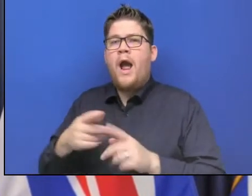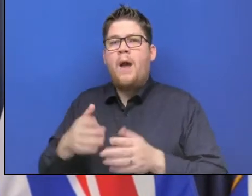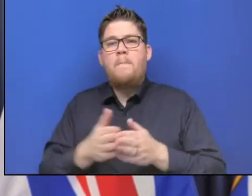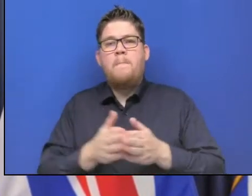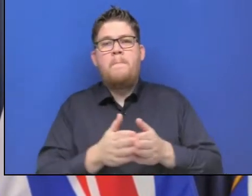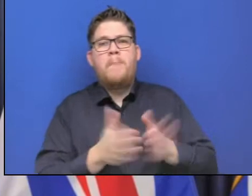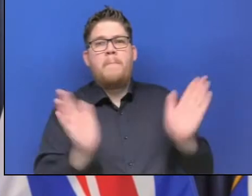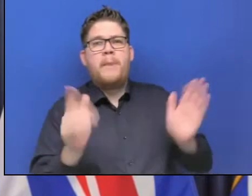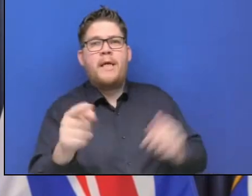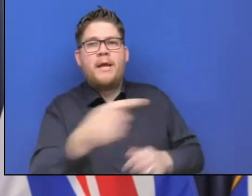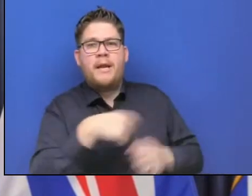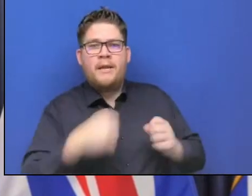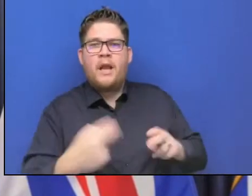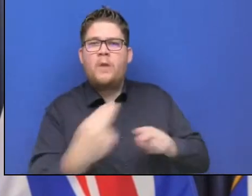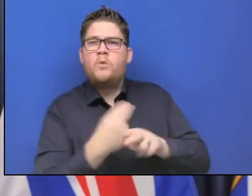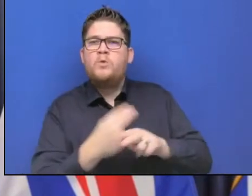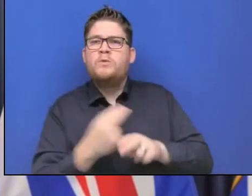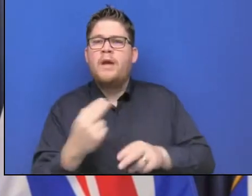Is that not until spring?